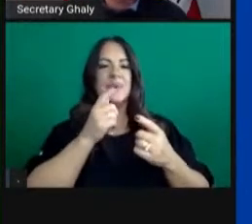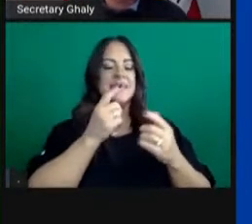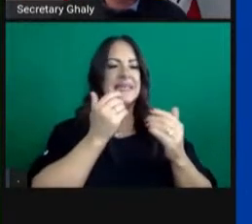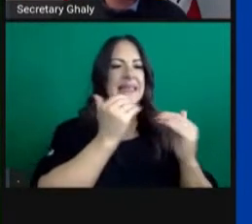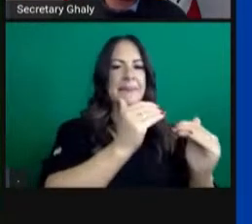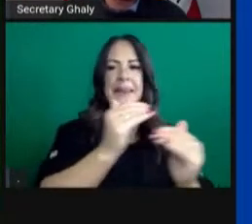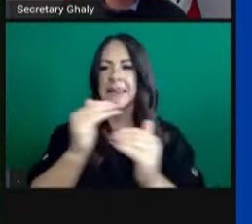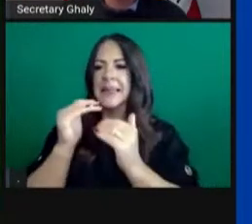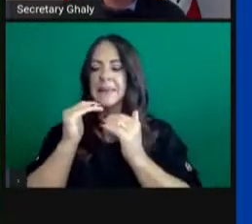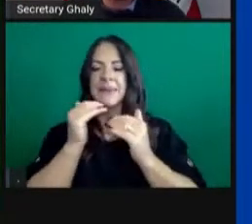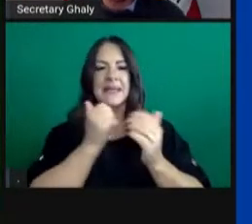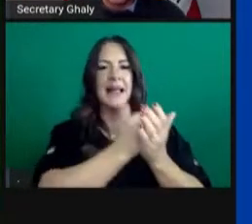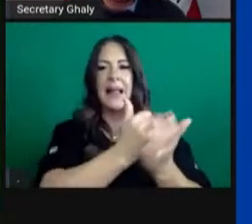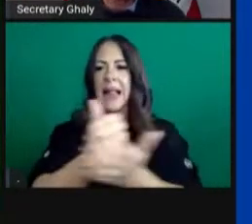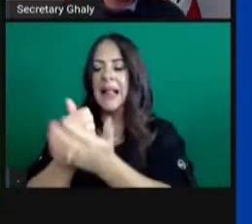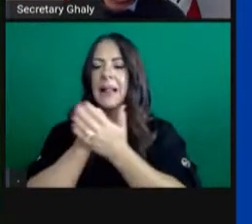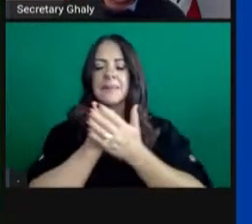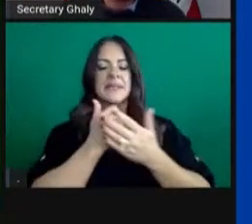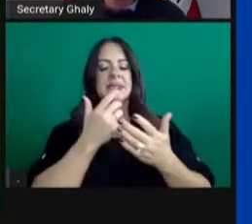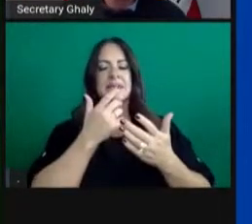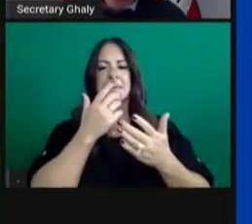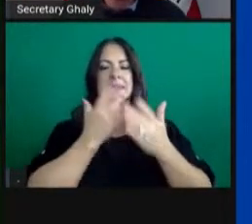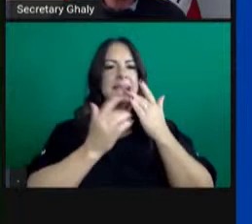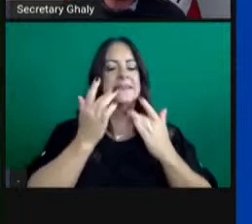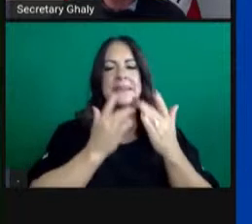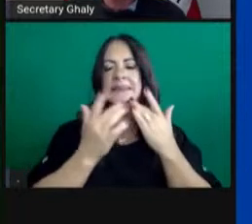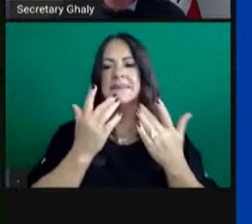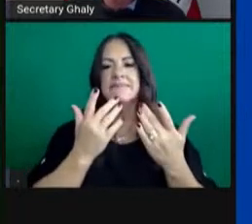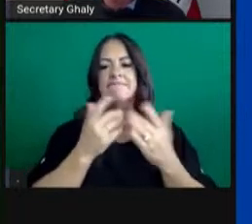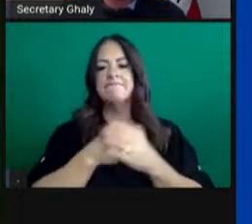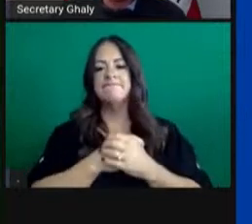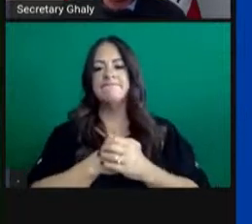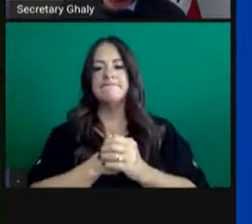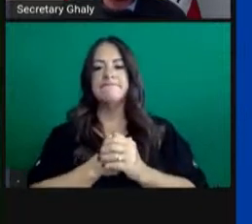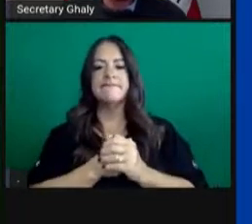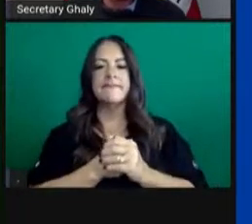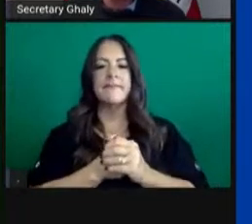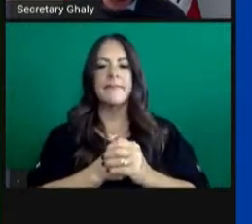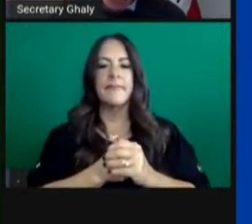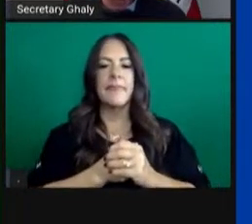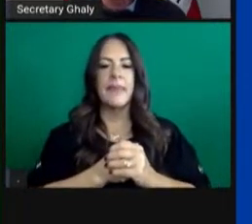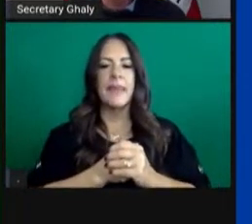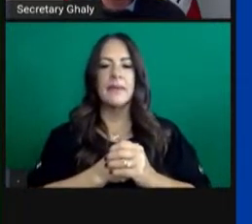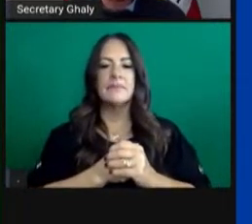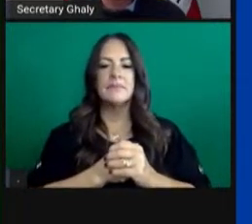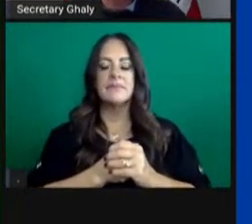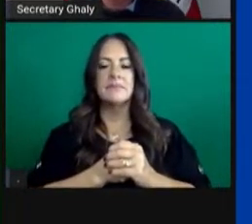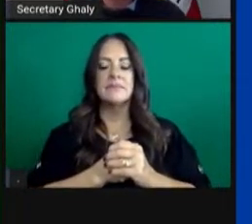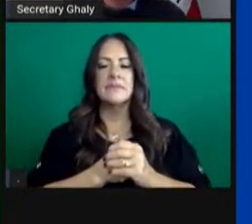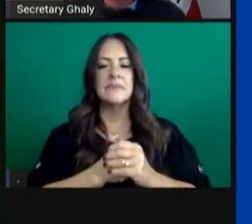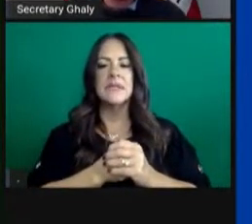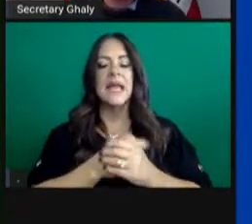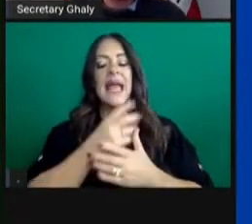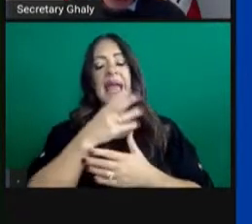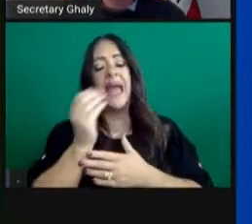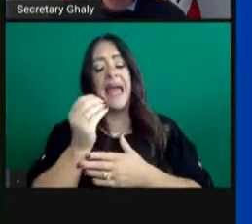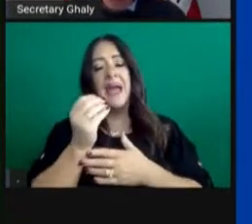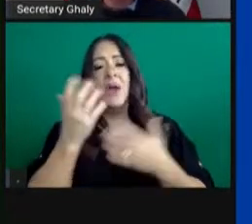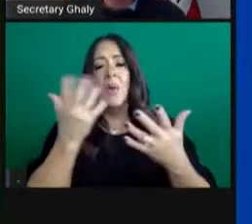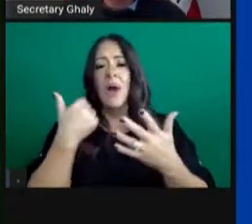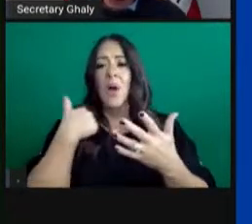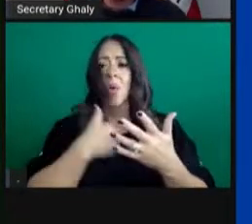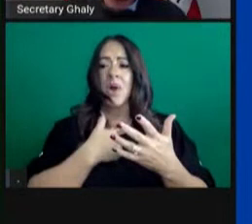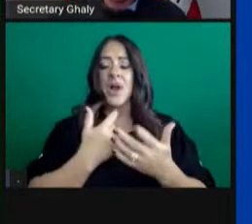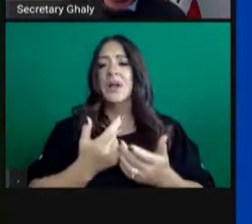some rate-limiting steps, such as staff or space. And then what we are spending so much of our